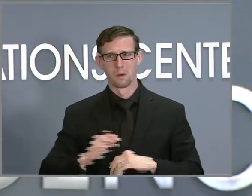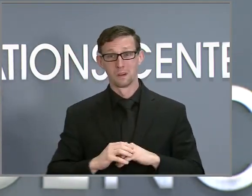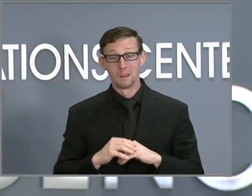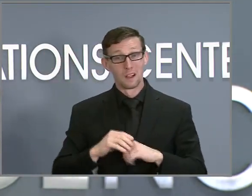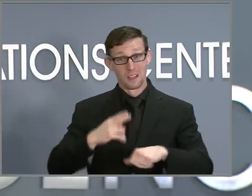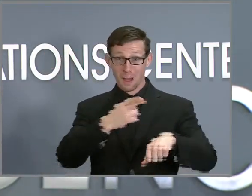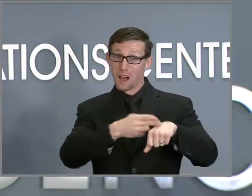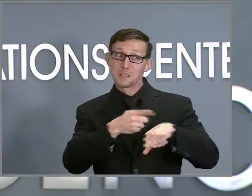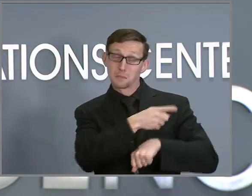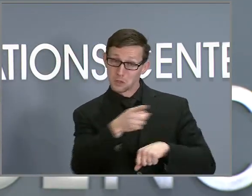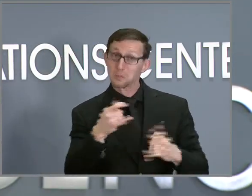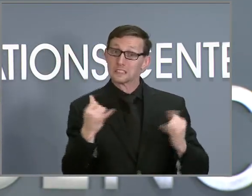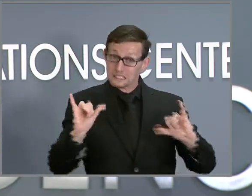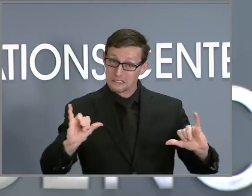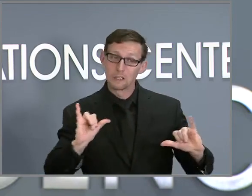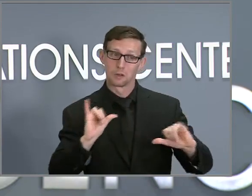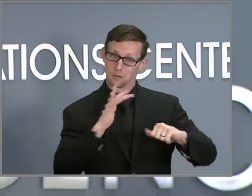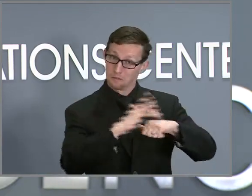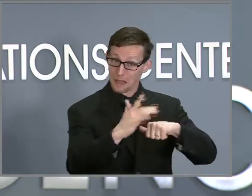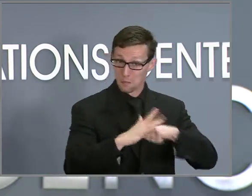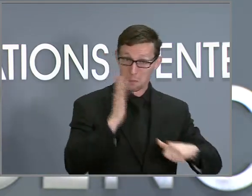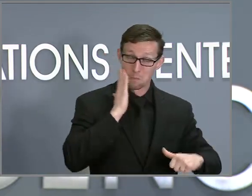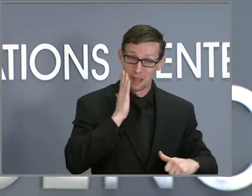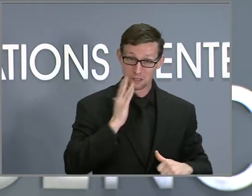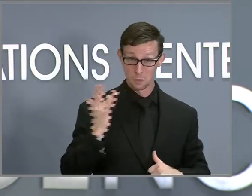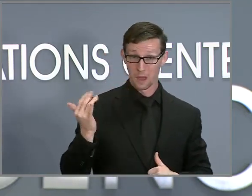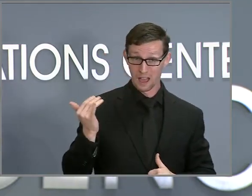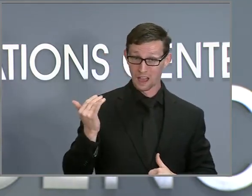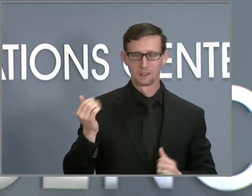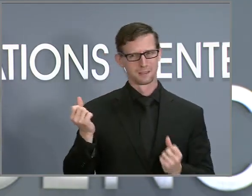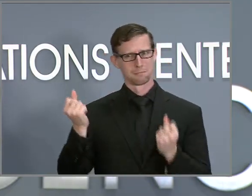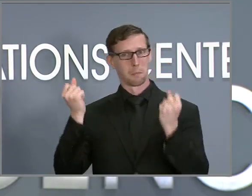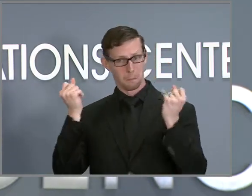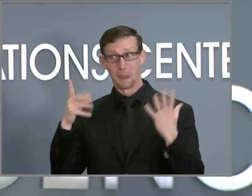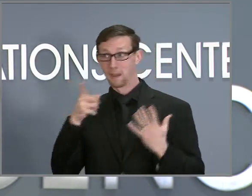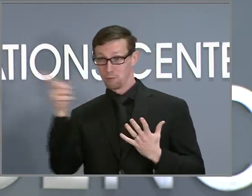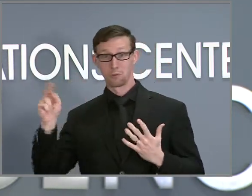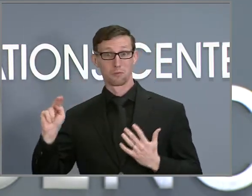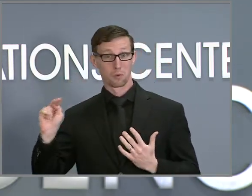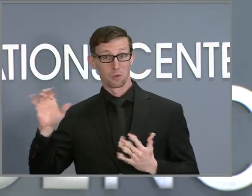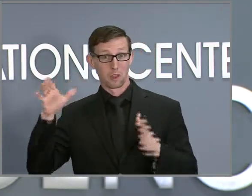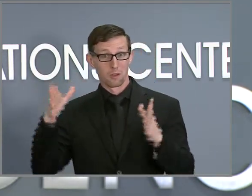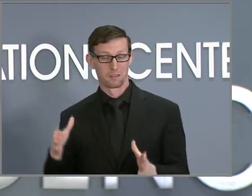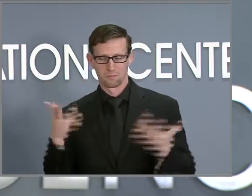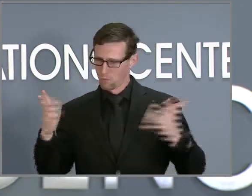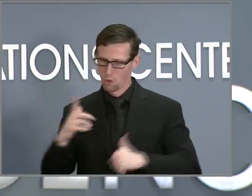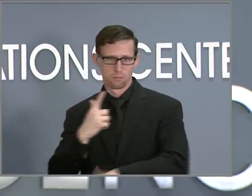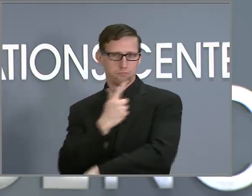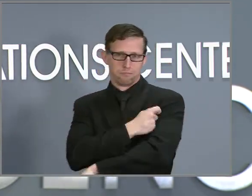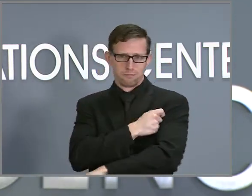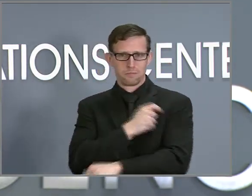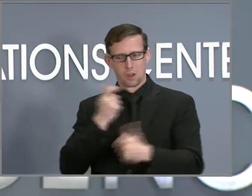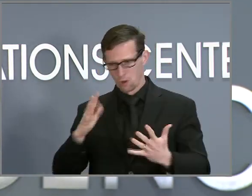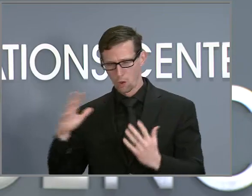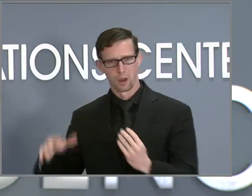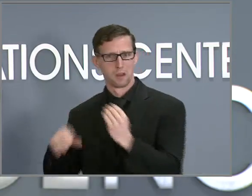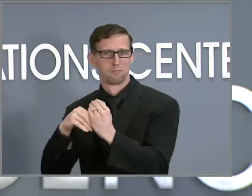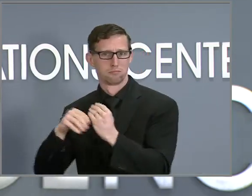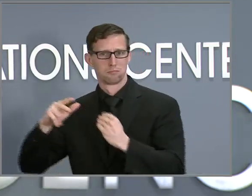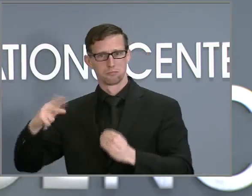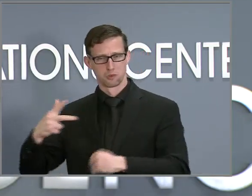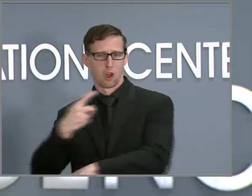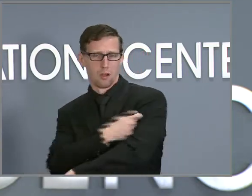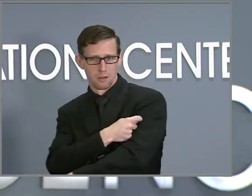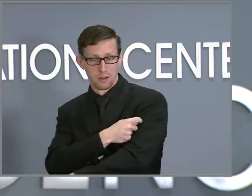have capacity and that is because so many North Carolinians have gotten vaccinated and boosted sharply reducing their